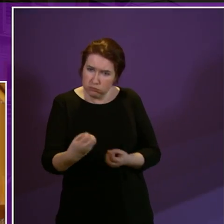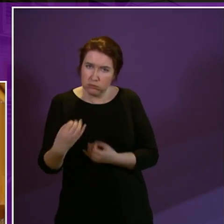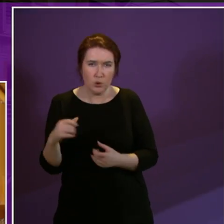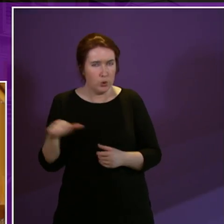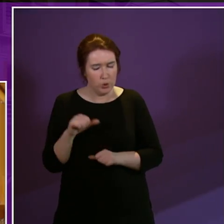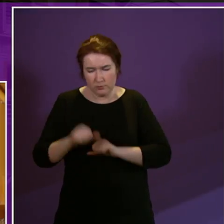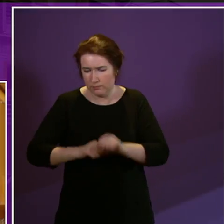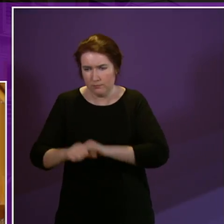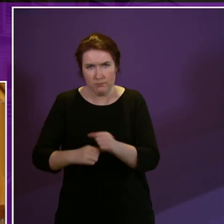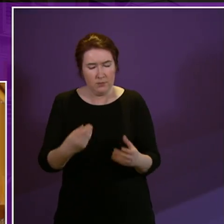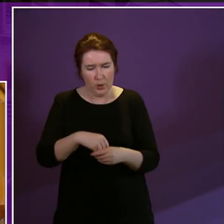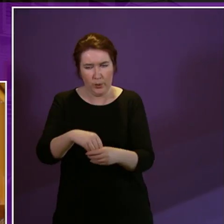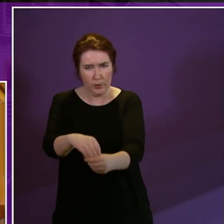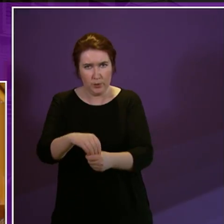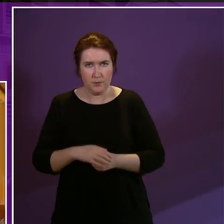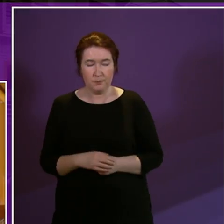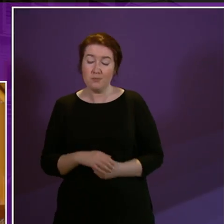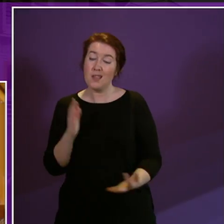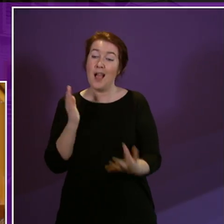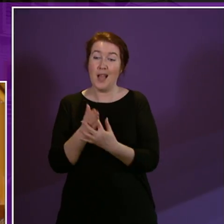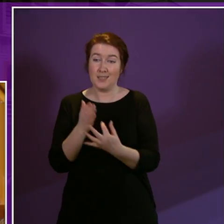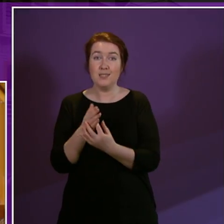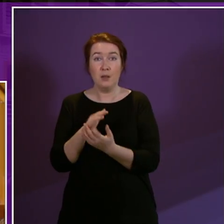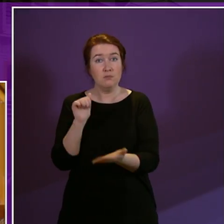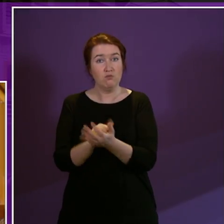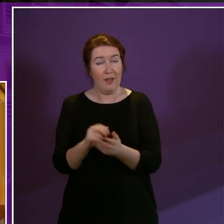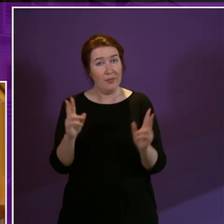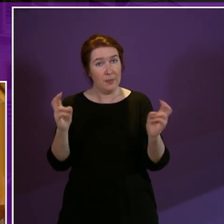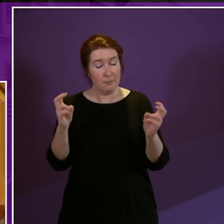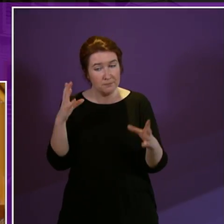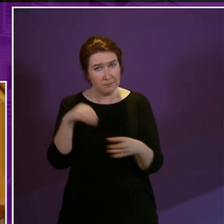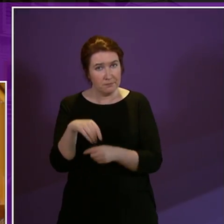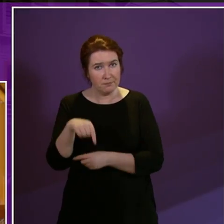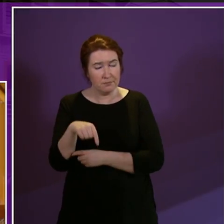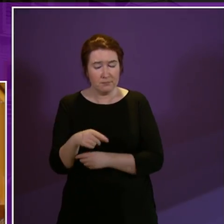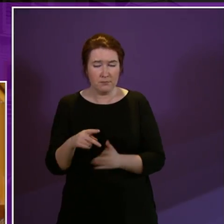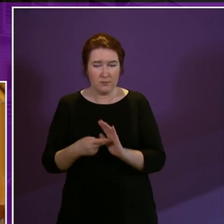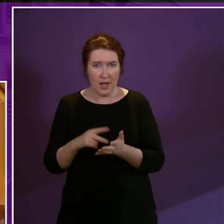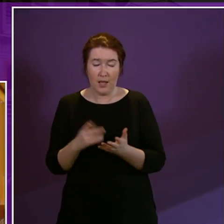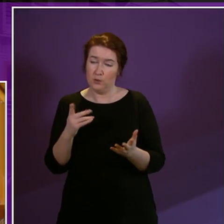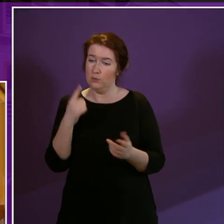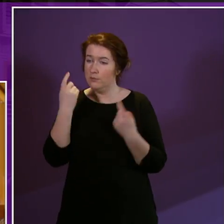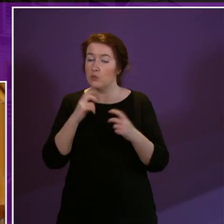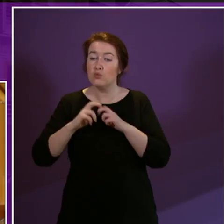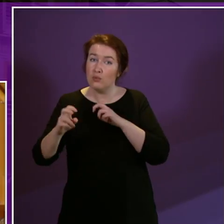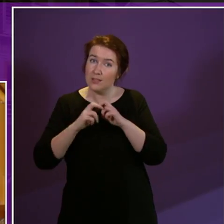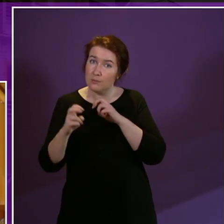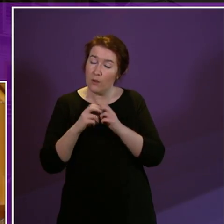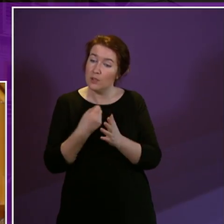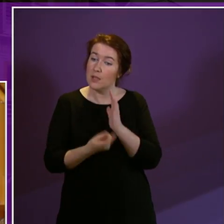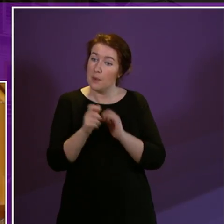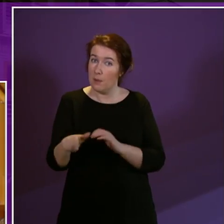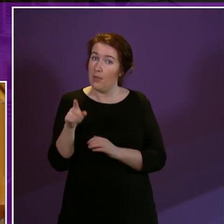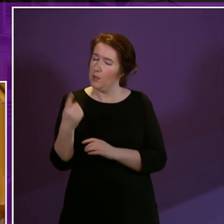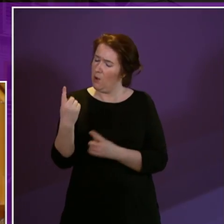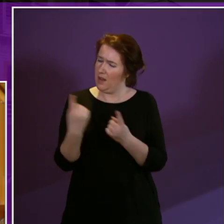accessibility is rightly a key theme in the delivery plan and accessibility to transport for disabled people has been an issue